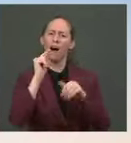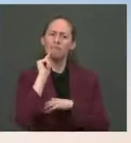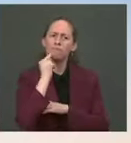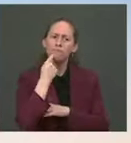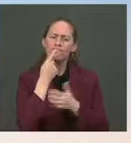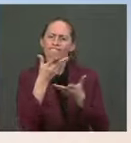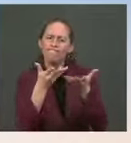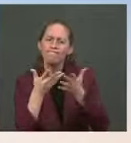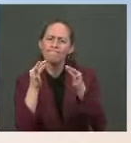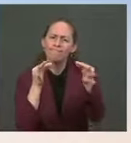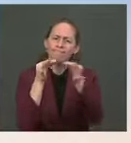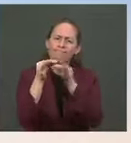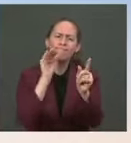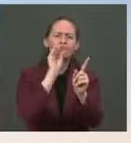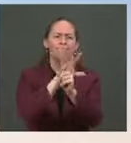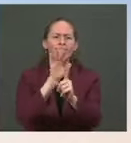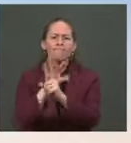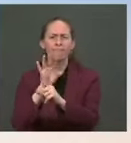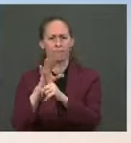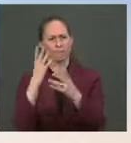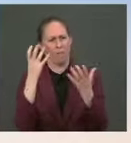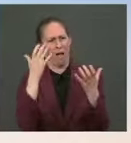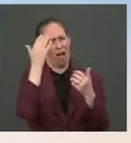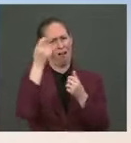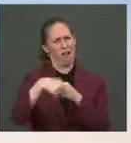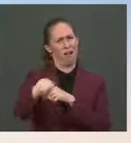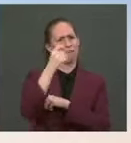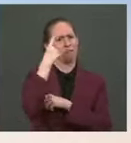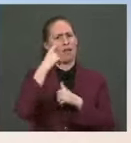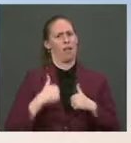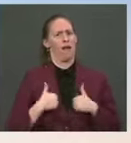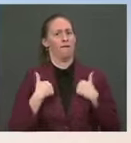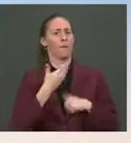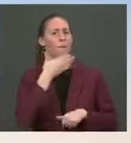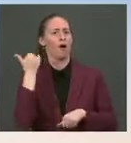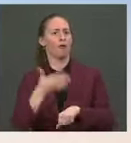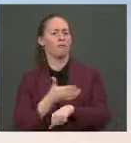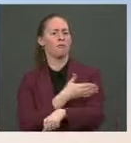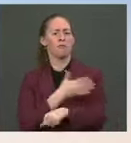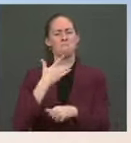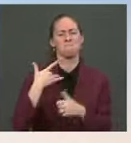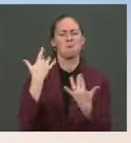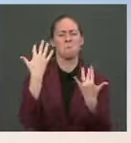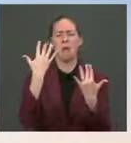together to make their lives better. And I expect we'll have more details on the next 24 hours about where. Go ahead, Karen. Thanks, Jen. You've said a